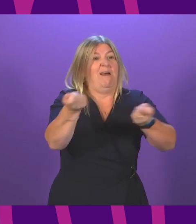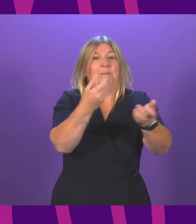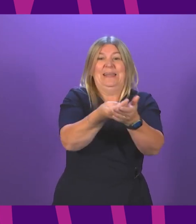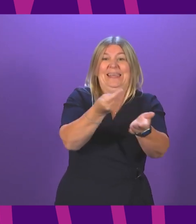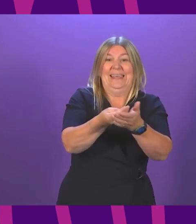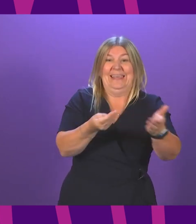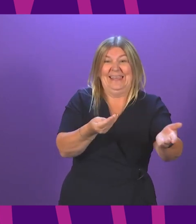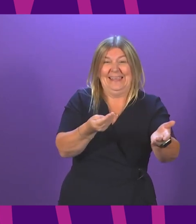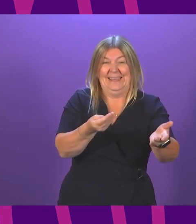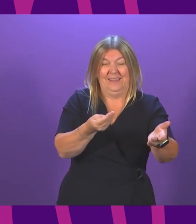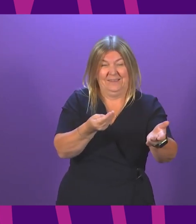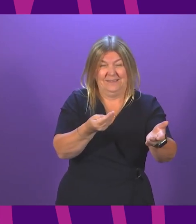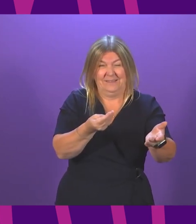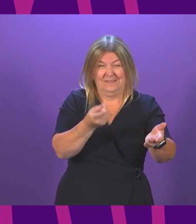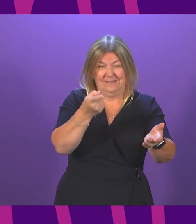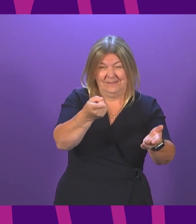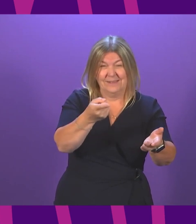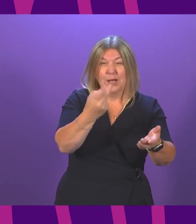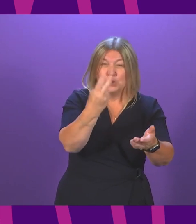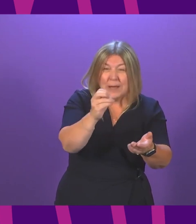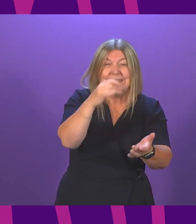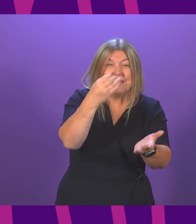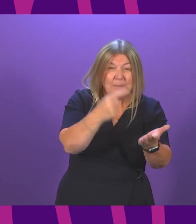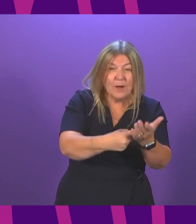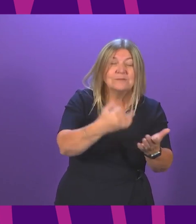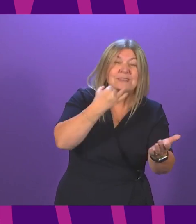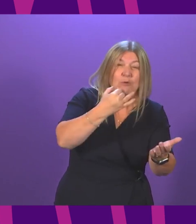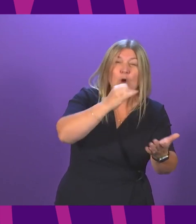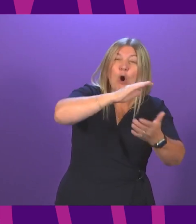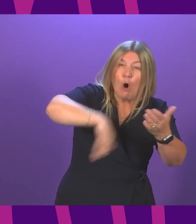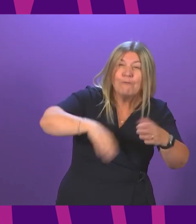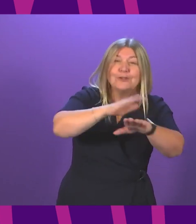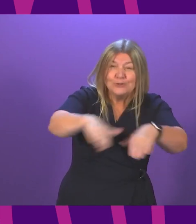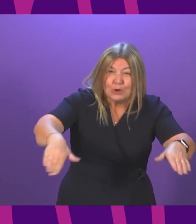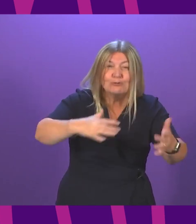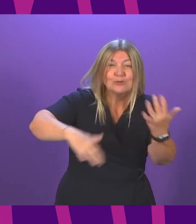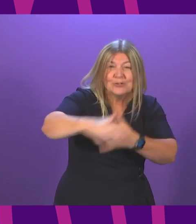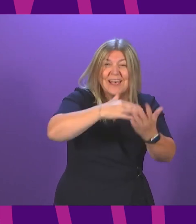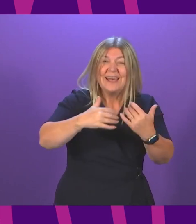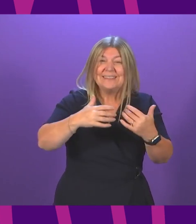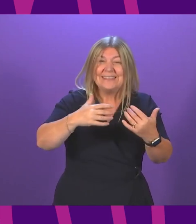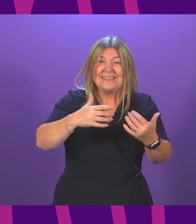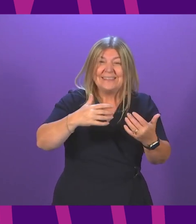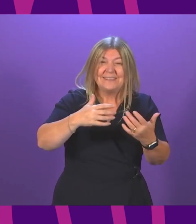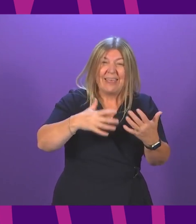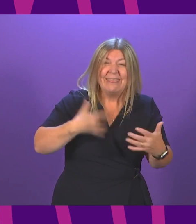children in our society have no room to lecture me about using powers in this Parliament.